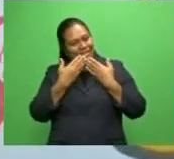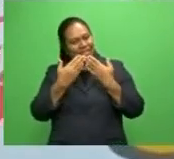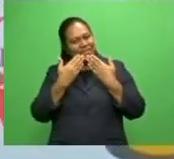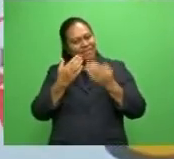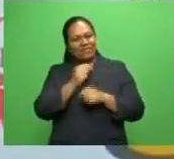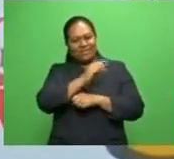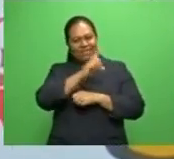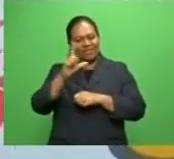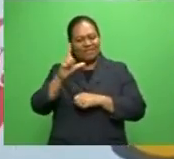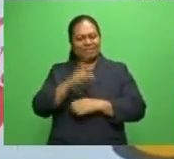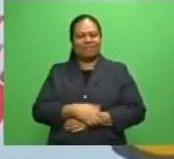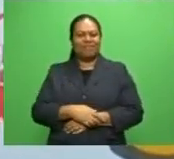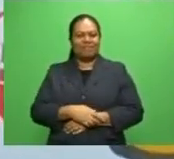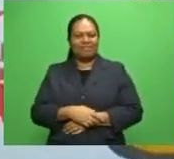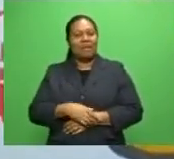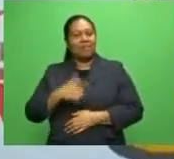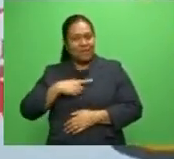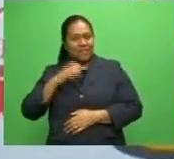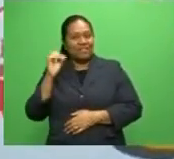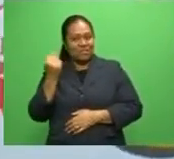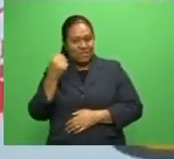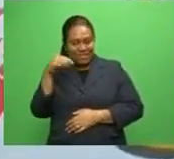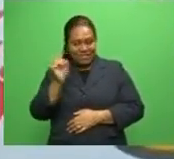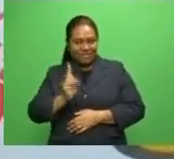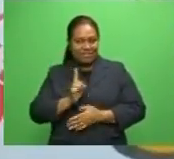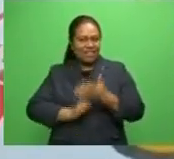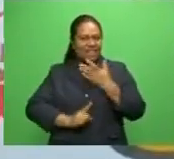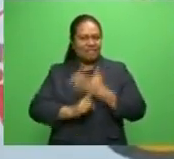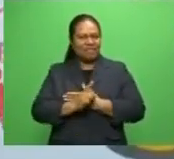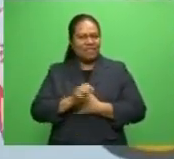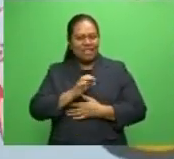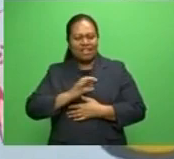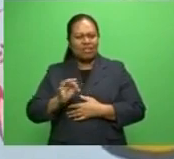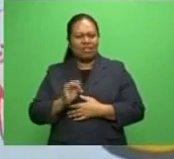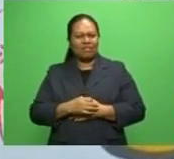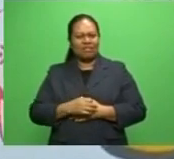course the way the game went, we don't deserve to be in the final.